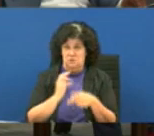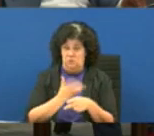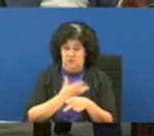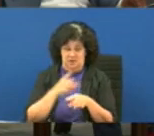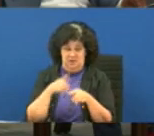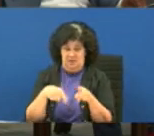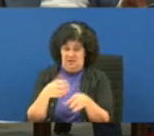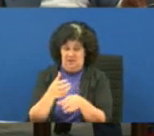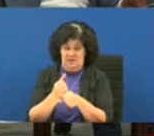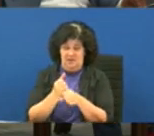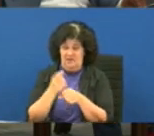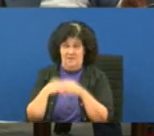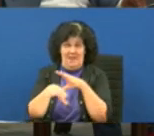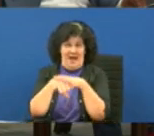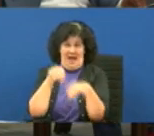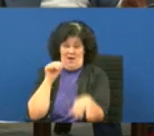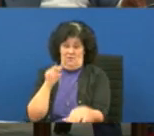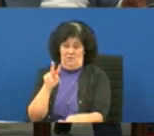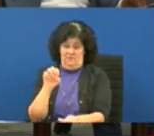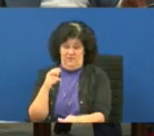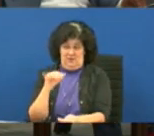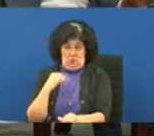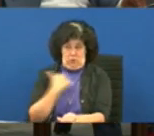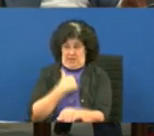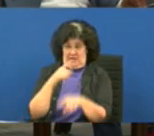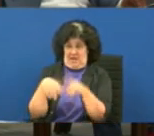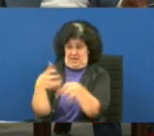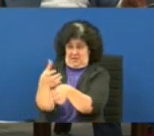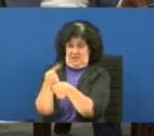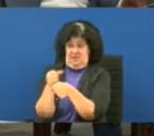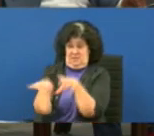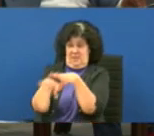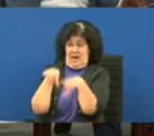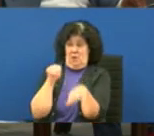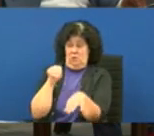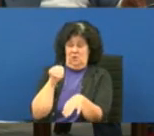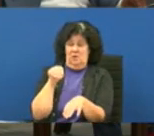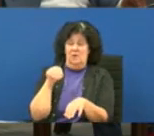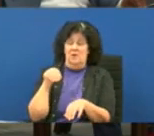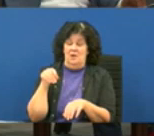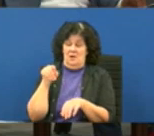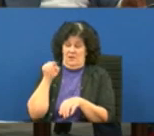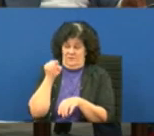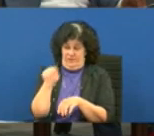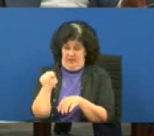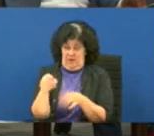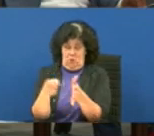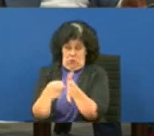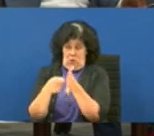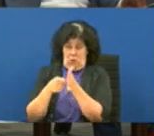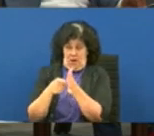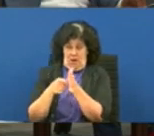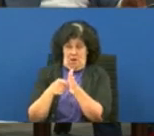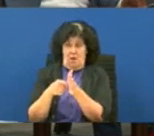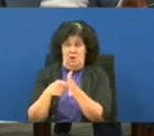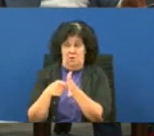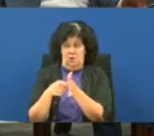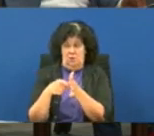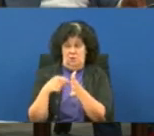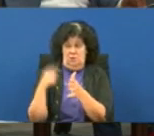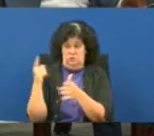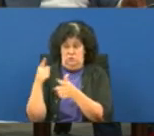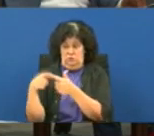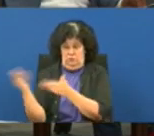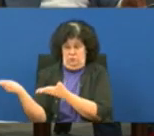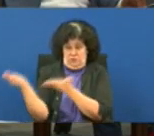them out of the vehicle they have to be escorted in just like they would escort somebody into the emergency room and so we've had